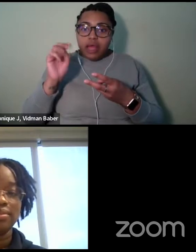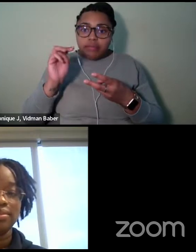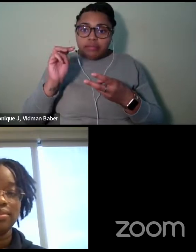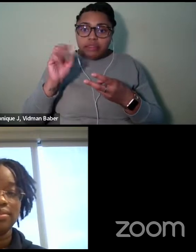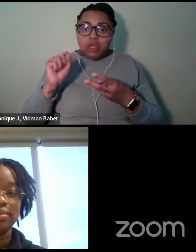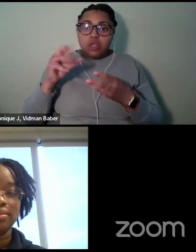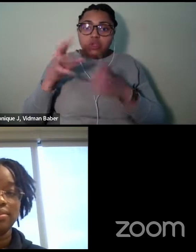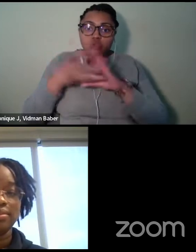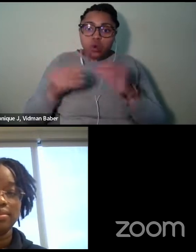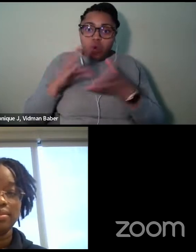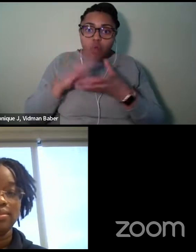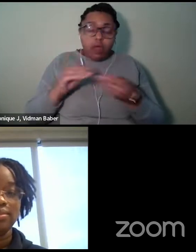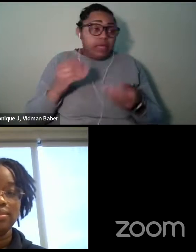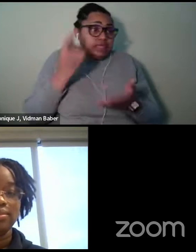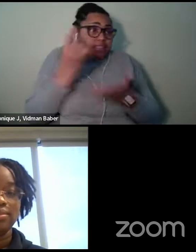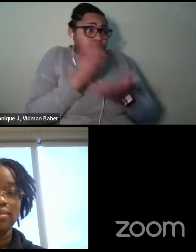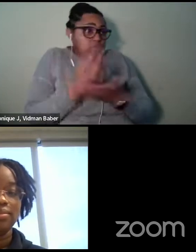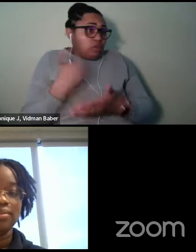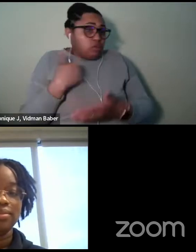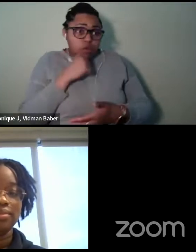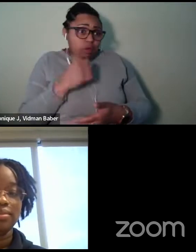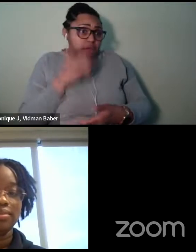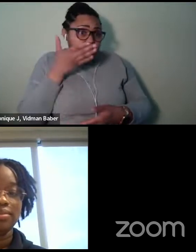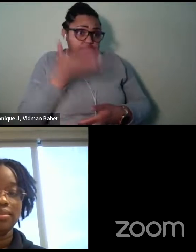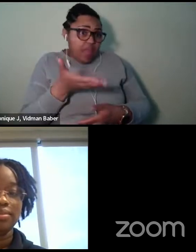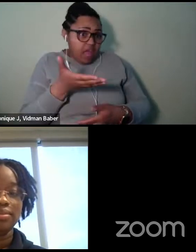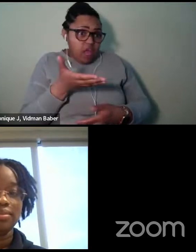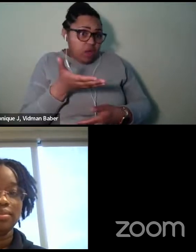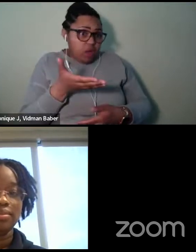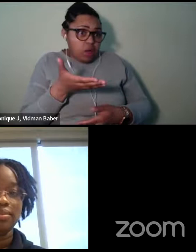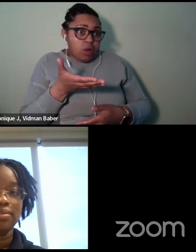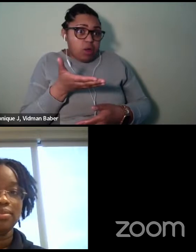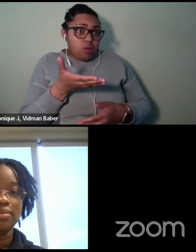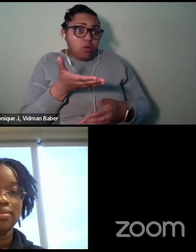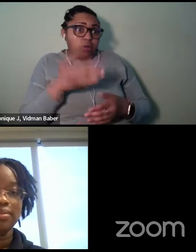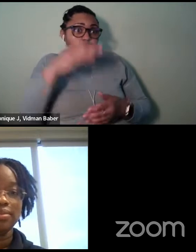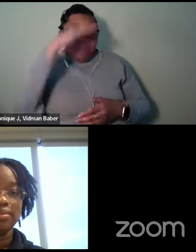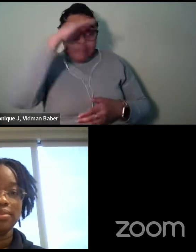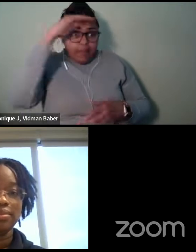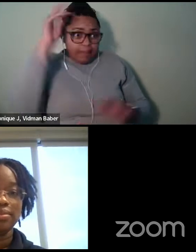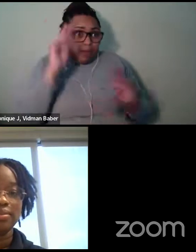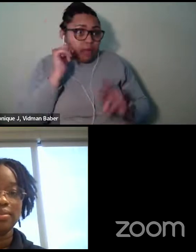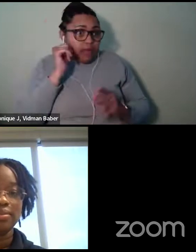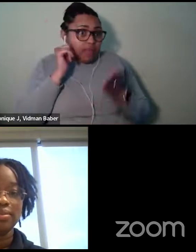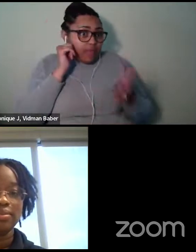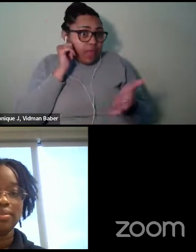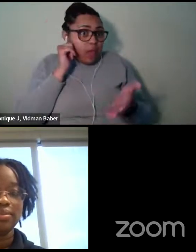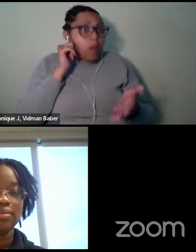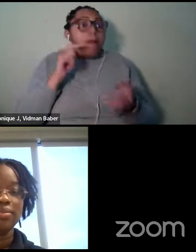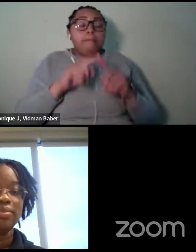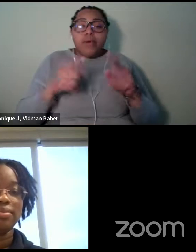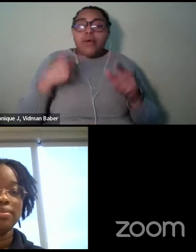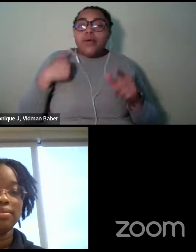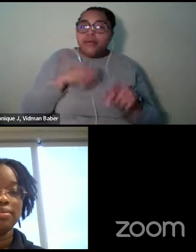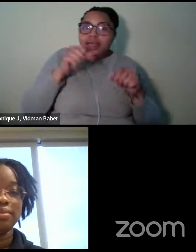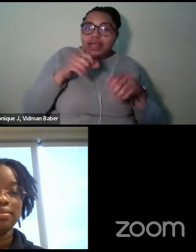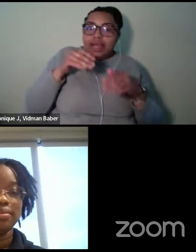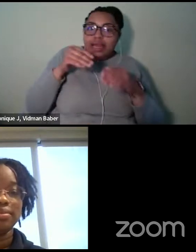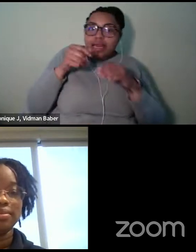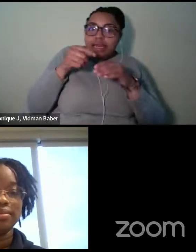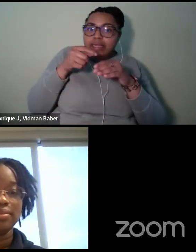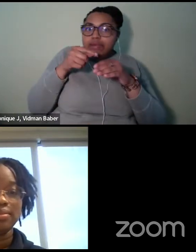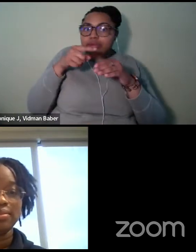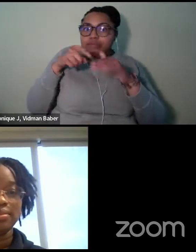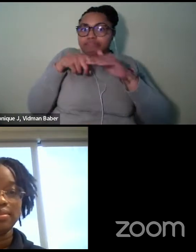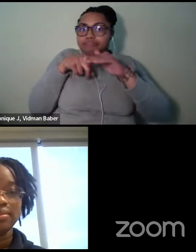but we can still get into that space. We can find ways around the gatekeeping and,